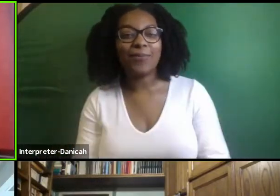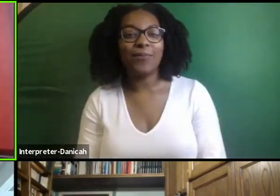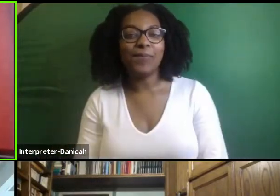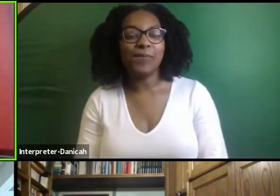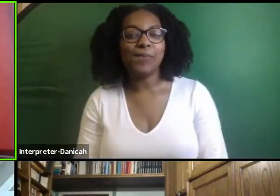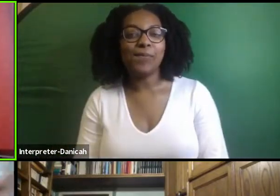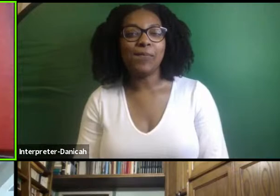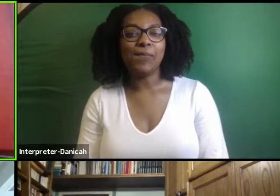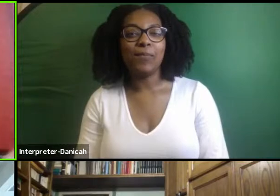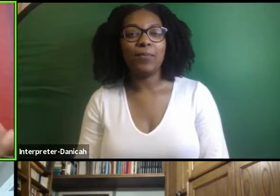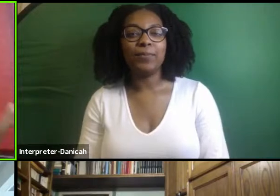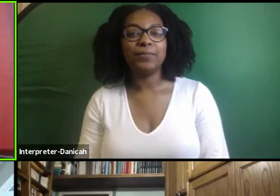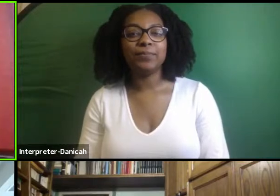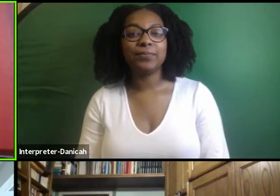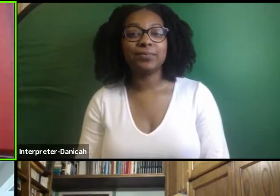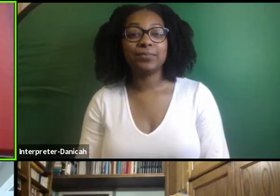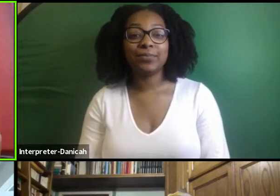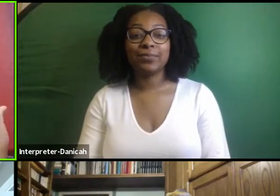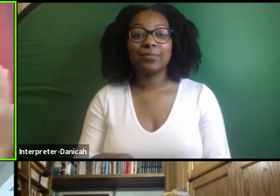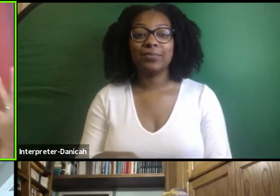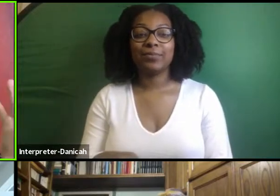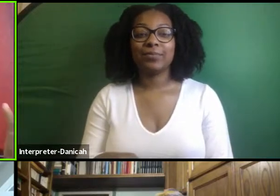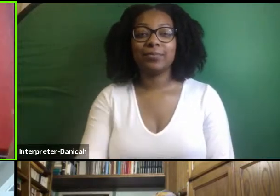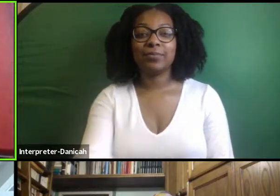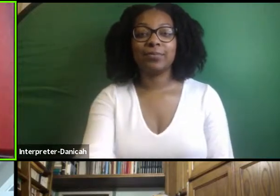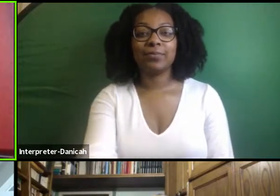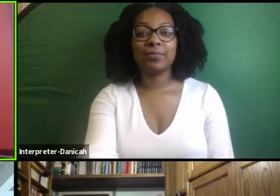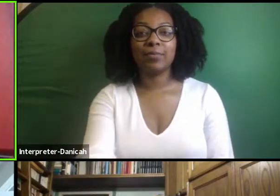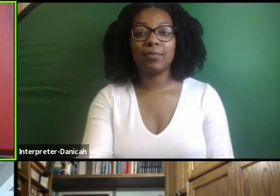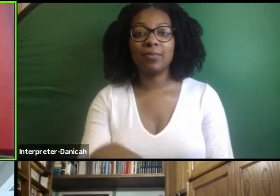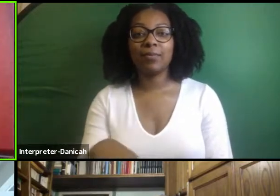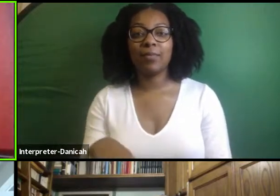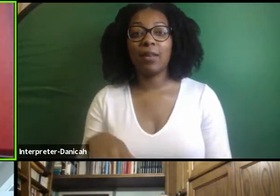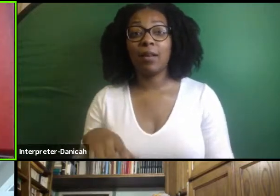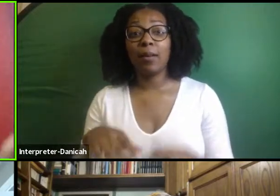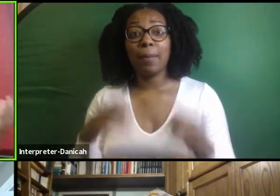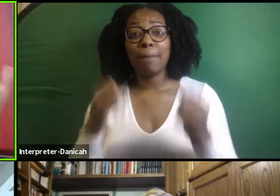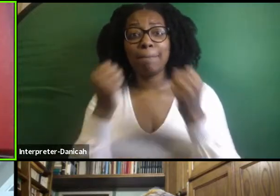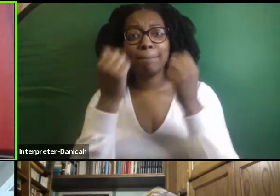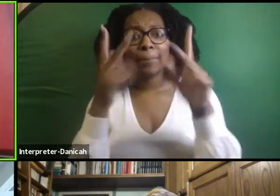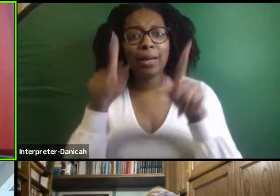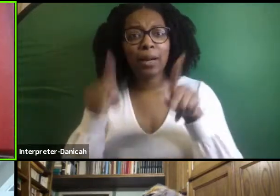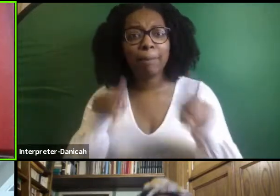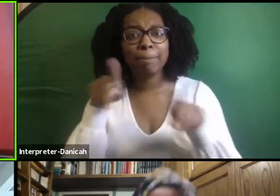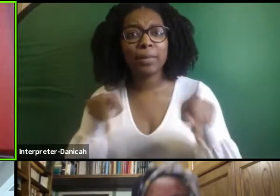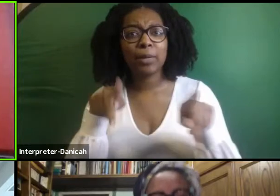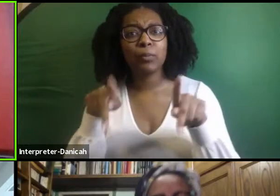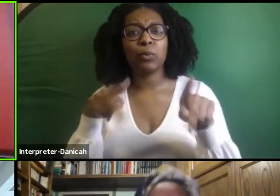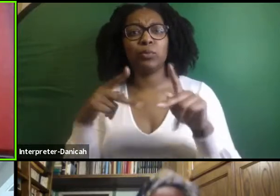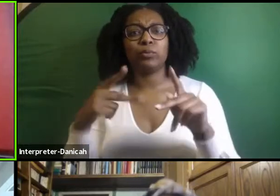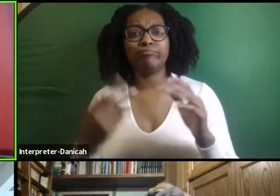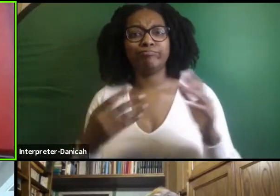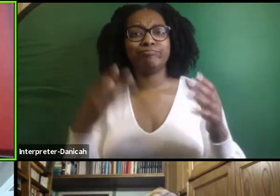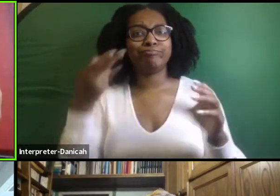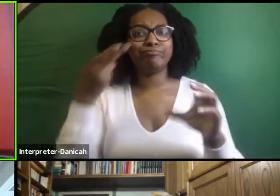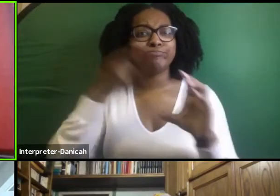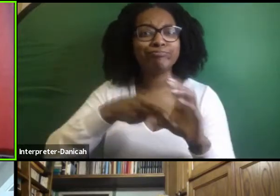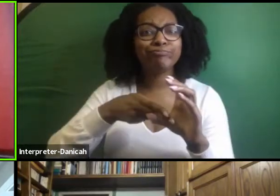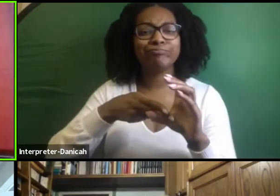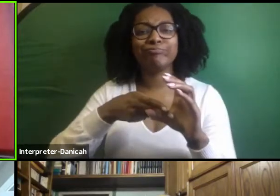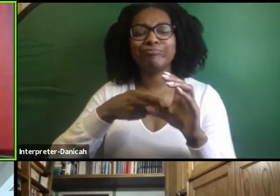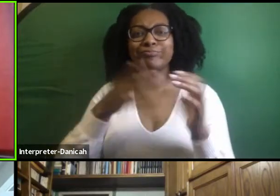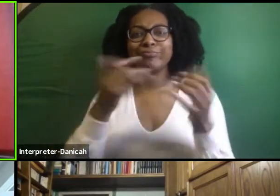Risa Steinberg is in the house. Jennifer Harge is in the house. Yotande is here.